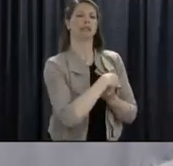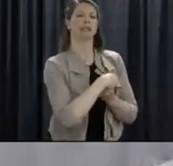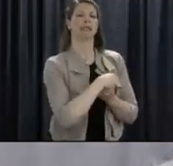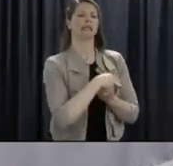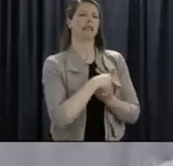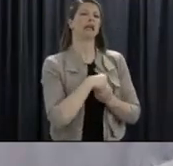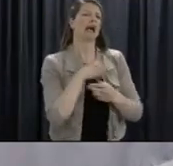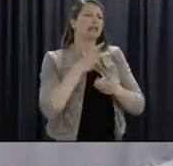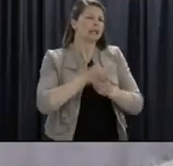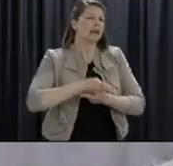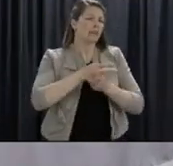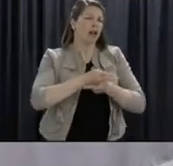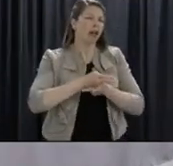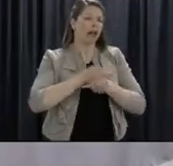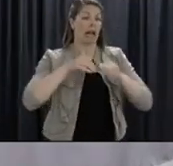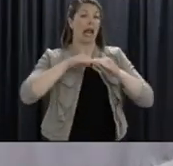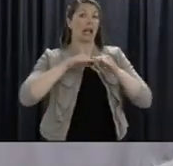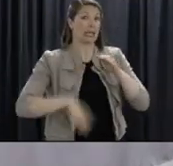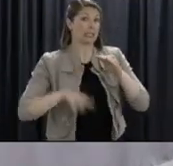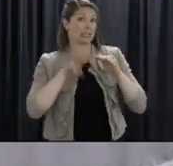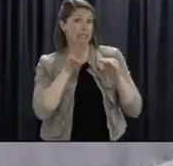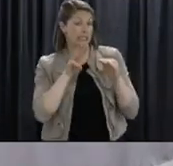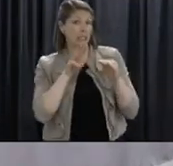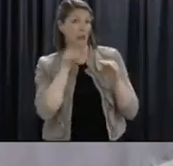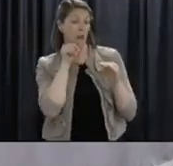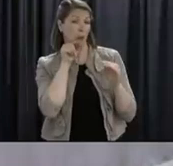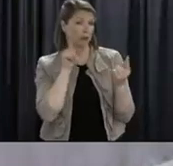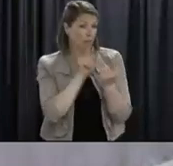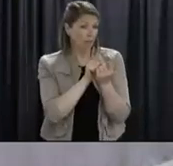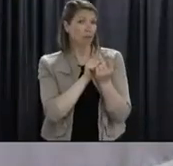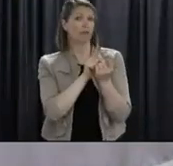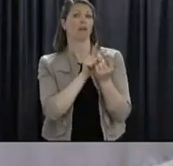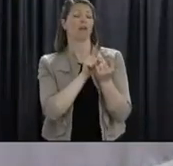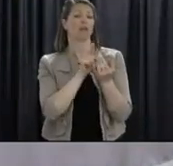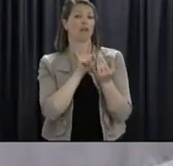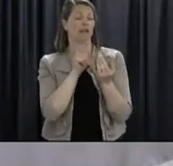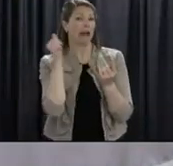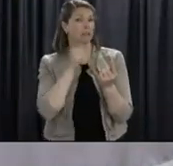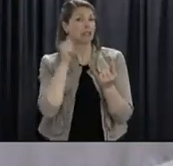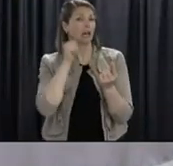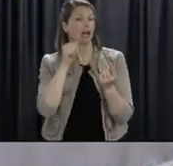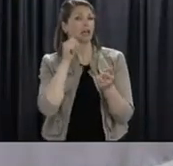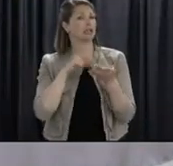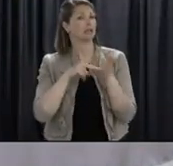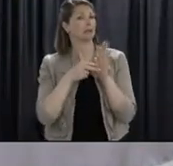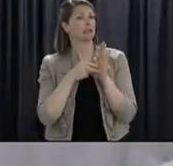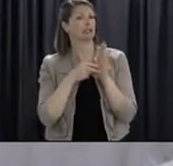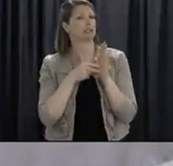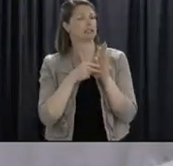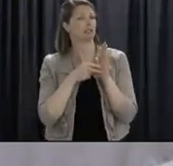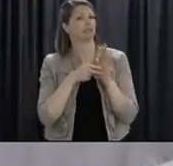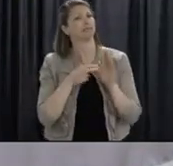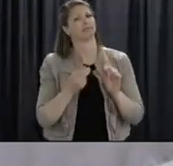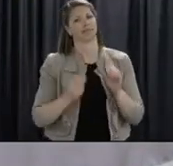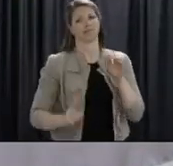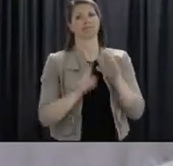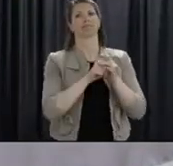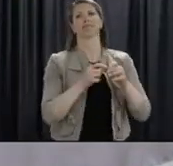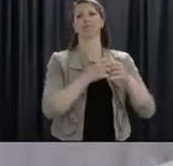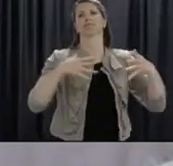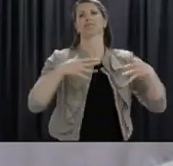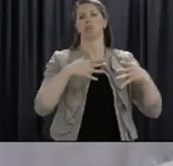points along the way. The further people are away to you, there's the potential of having contacts, you know, just by stopping along the way,